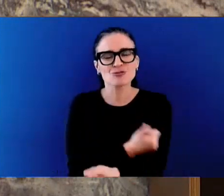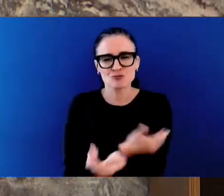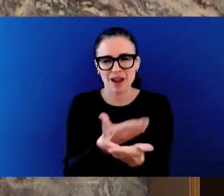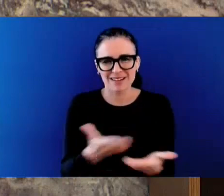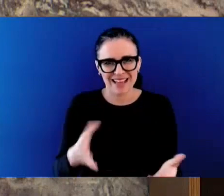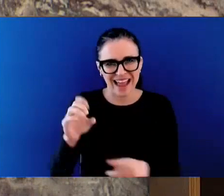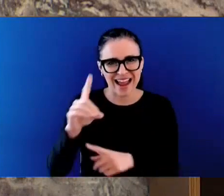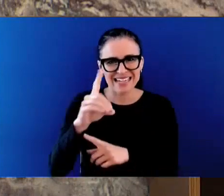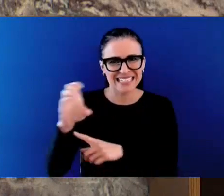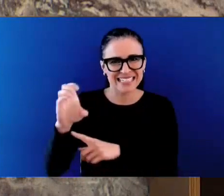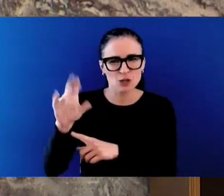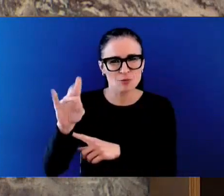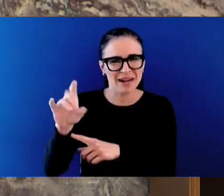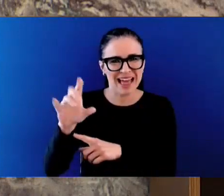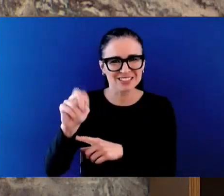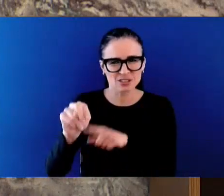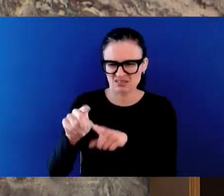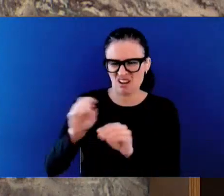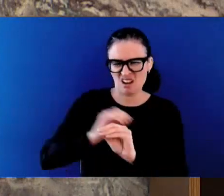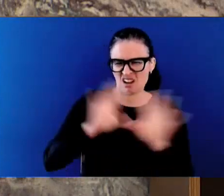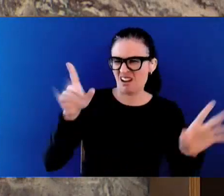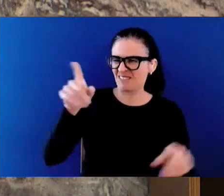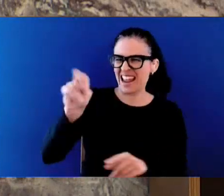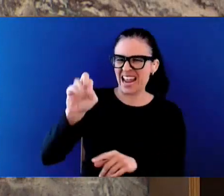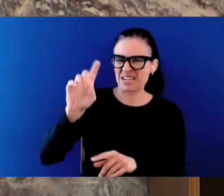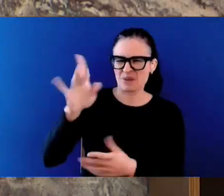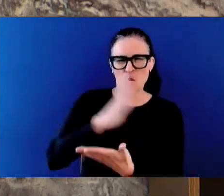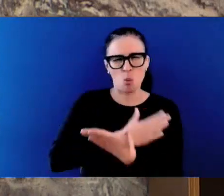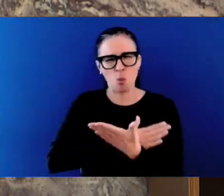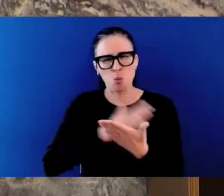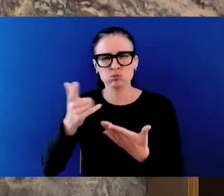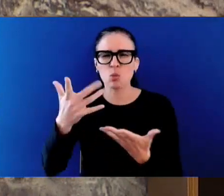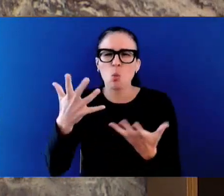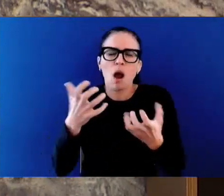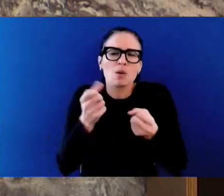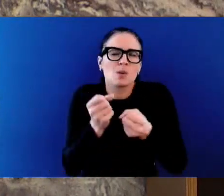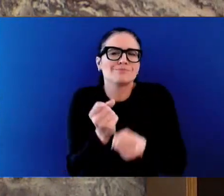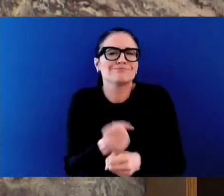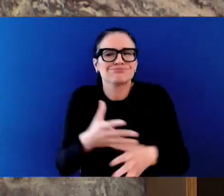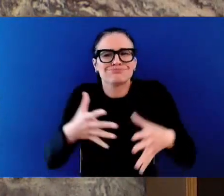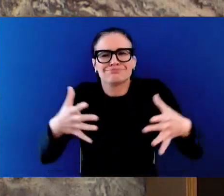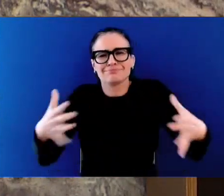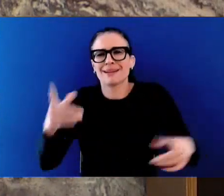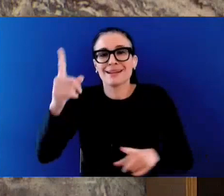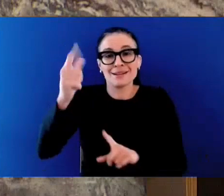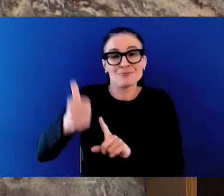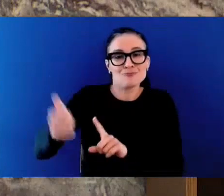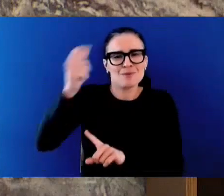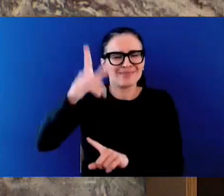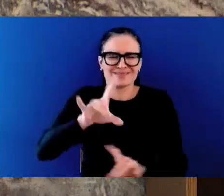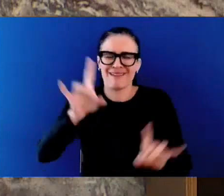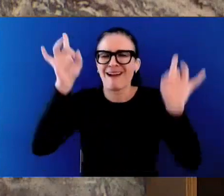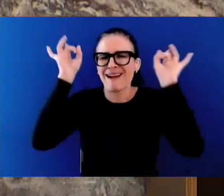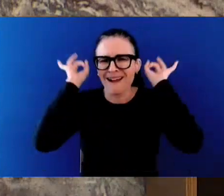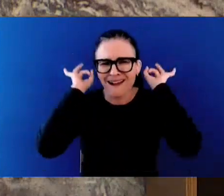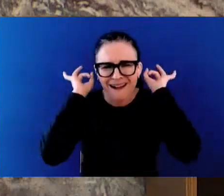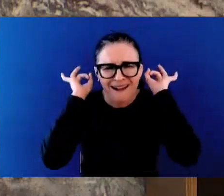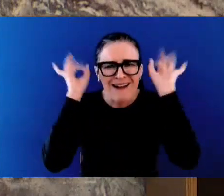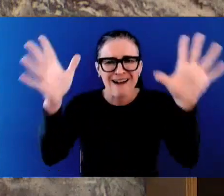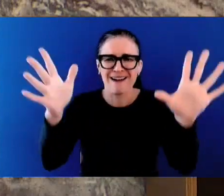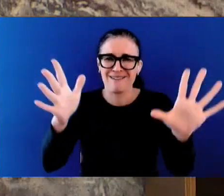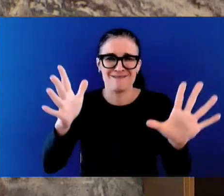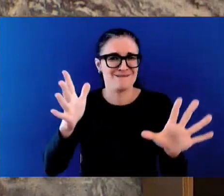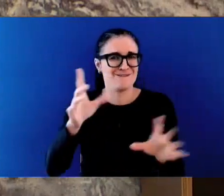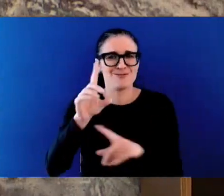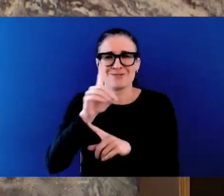expansion of the Premier's disastrous decriminalization experiment. Will the Premier finally say no to